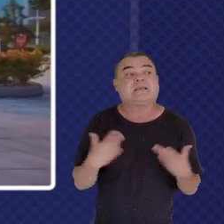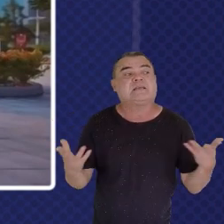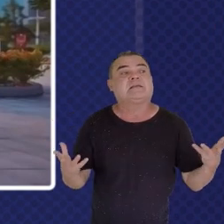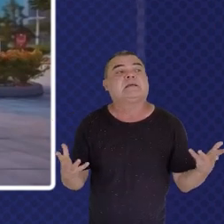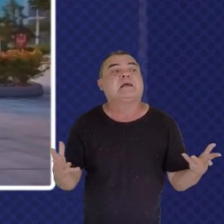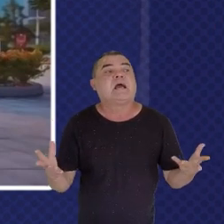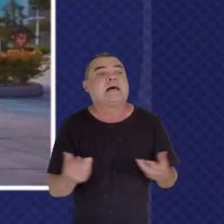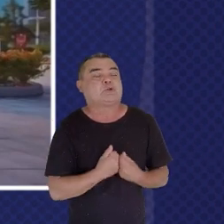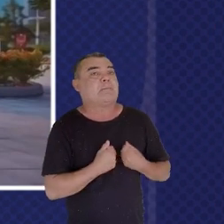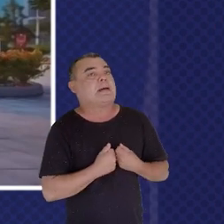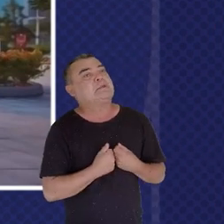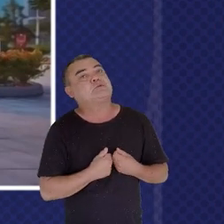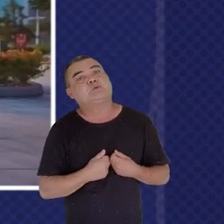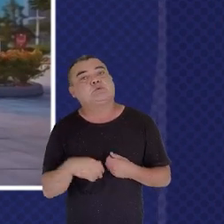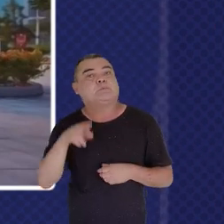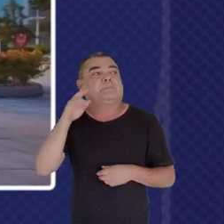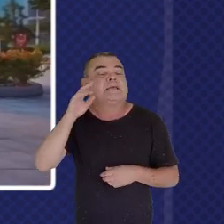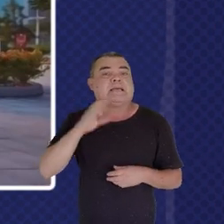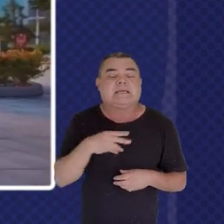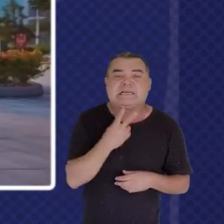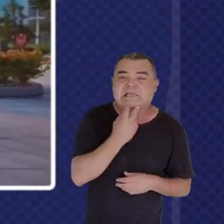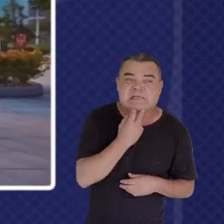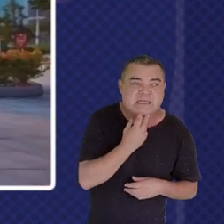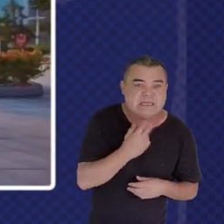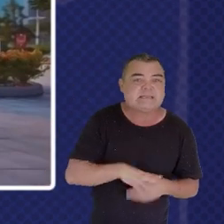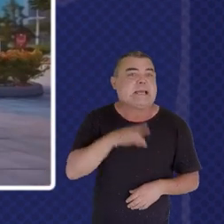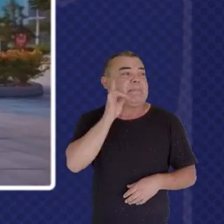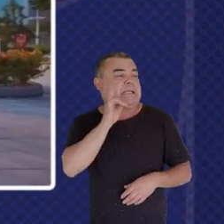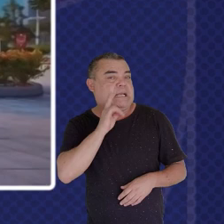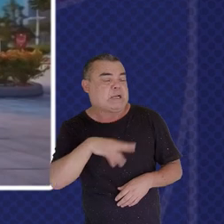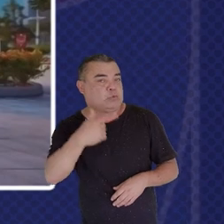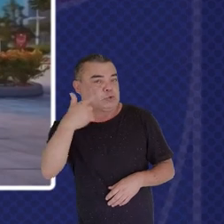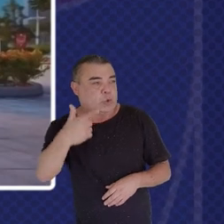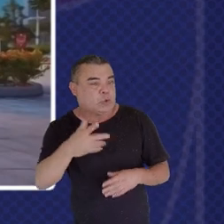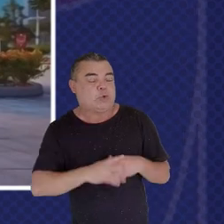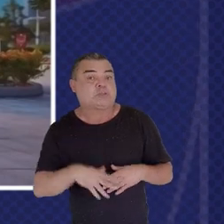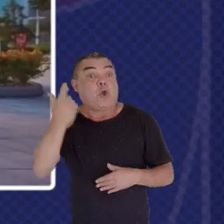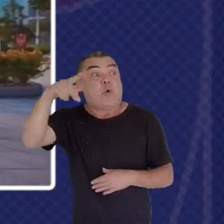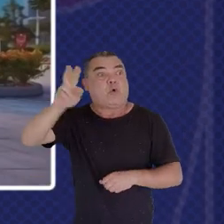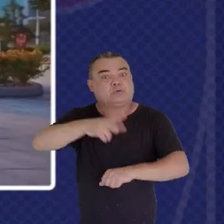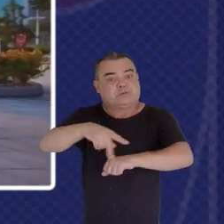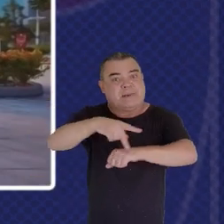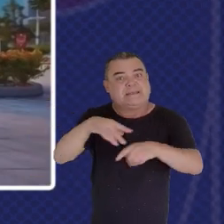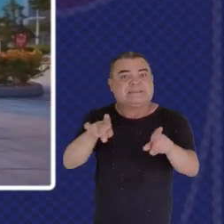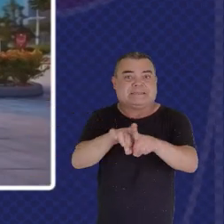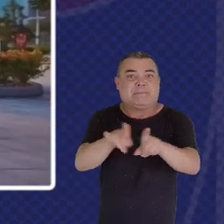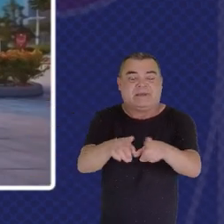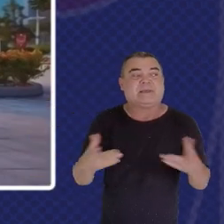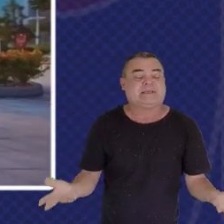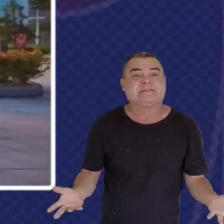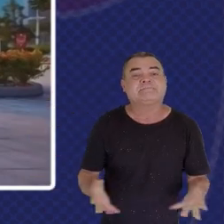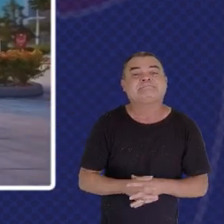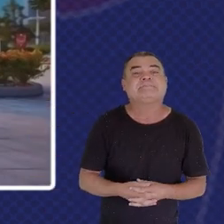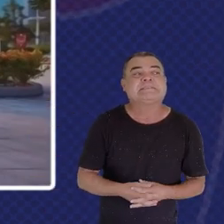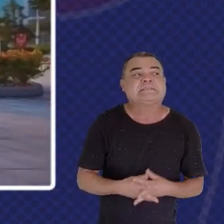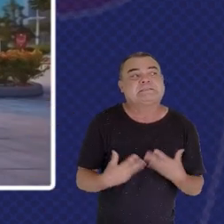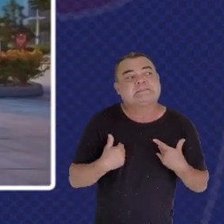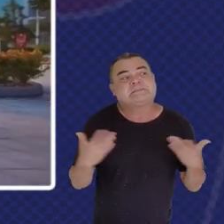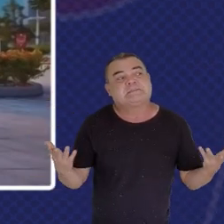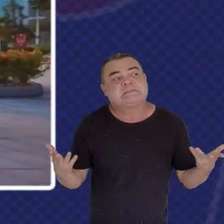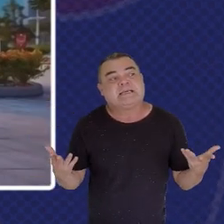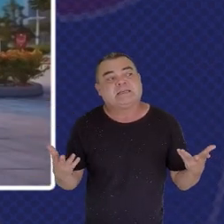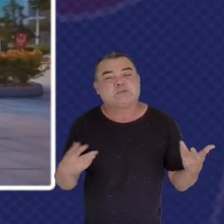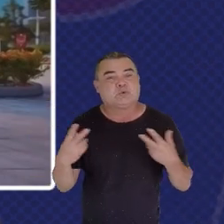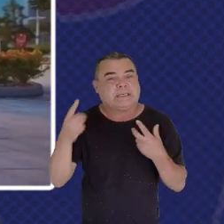American plug With two pins There's the European plug Which has also two pins And a slightly different structure And in each of those